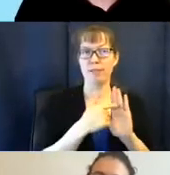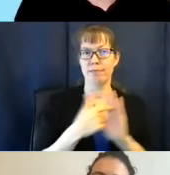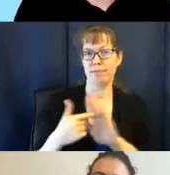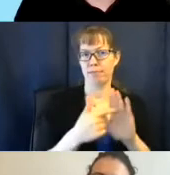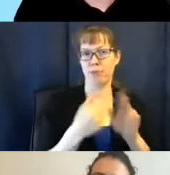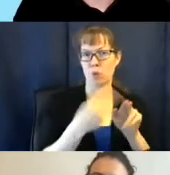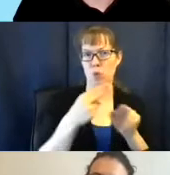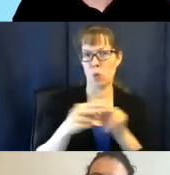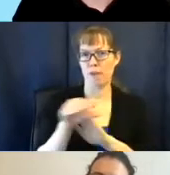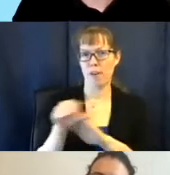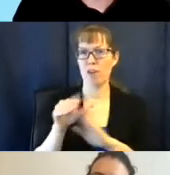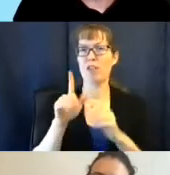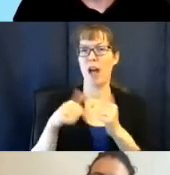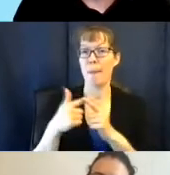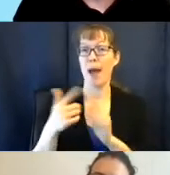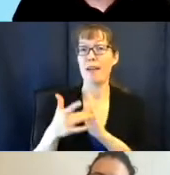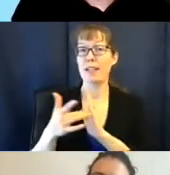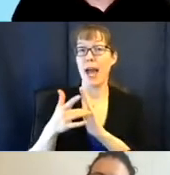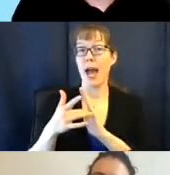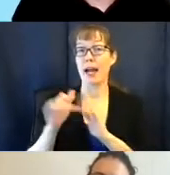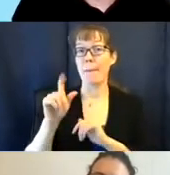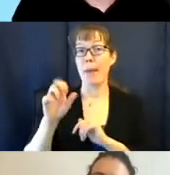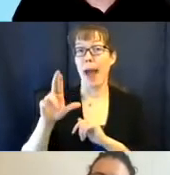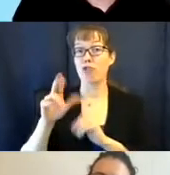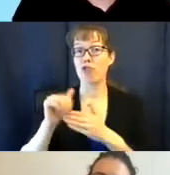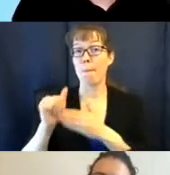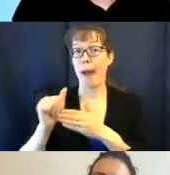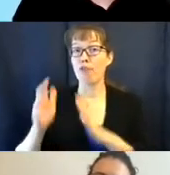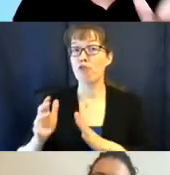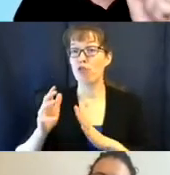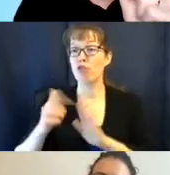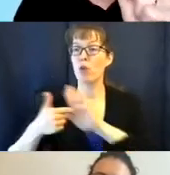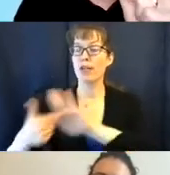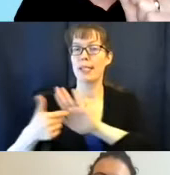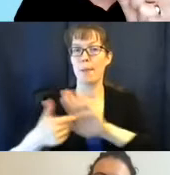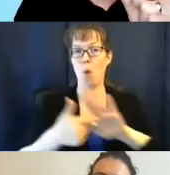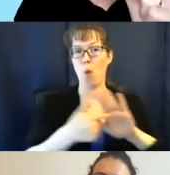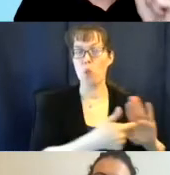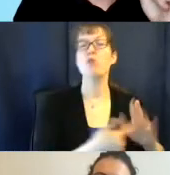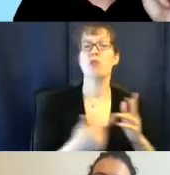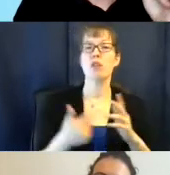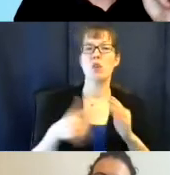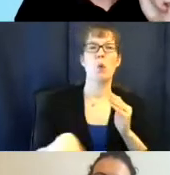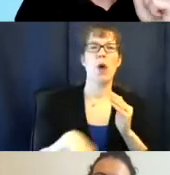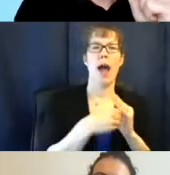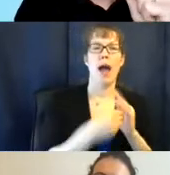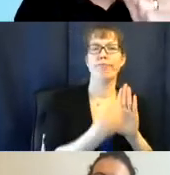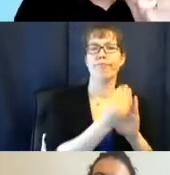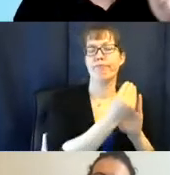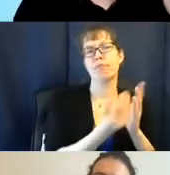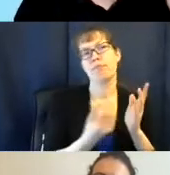of our tech ambassadors doing demonstrations. And we're going to add just those. So those might be more like